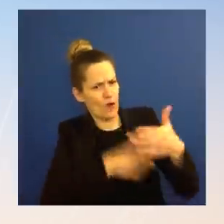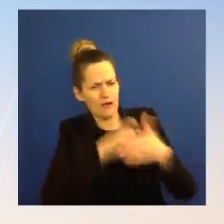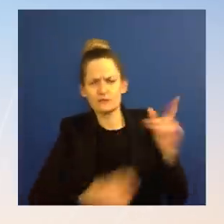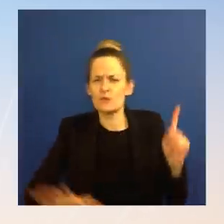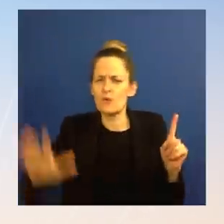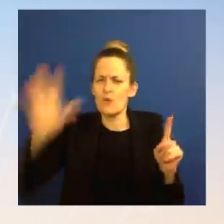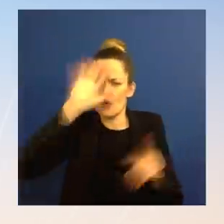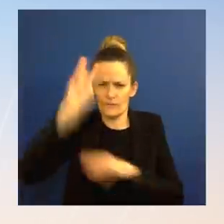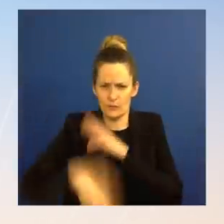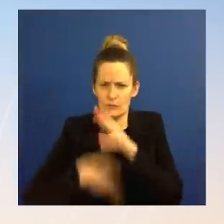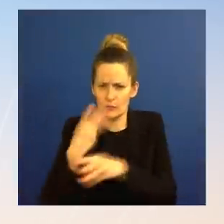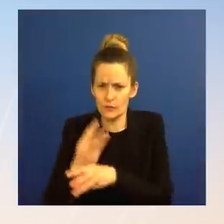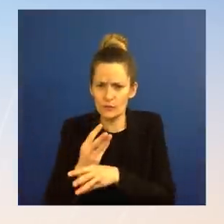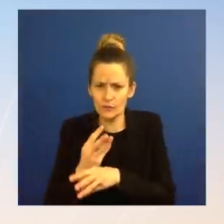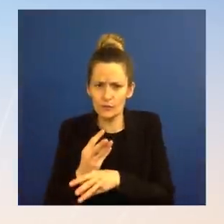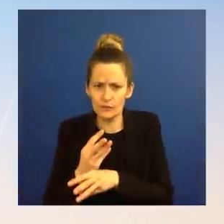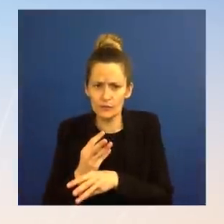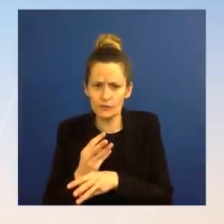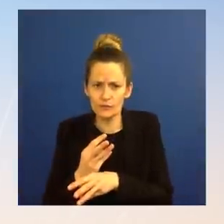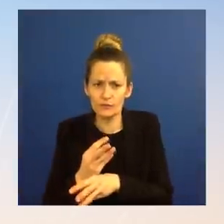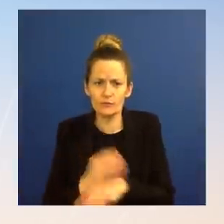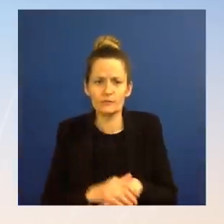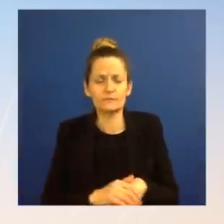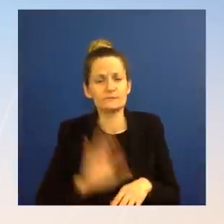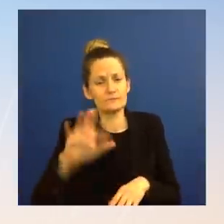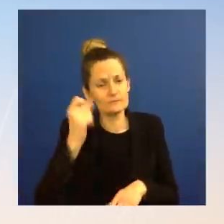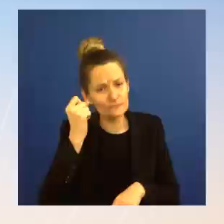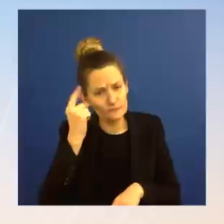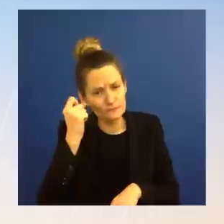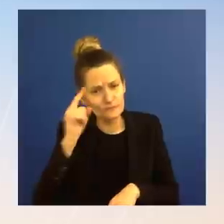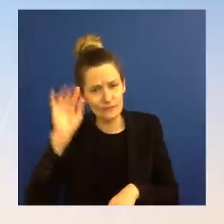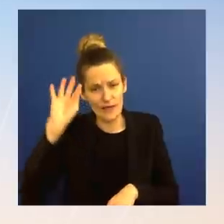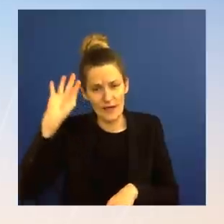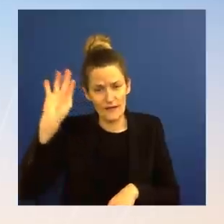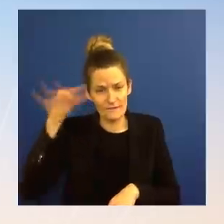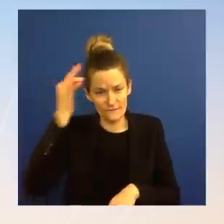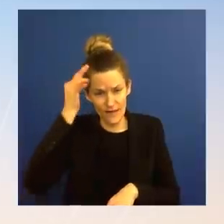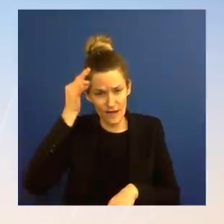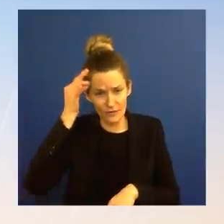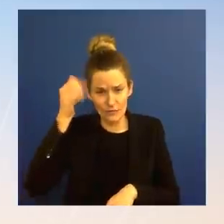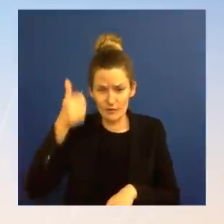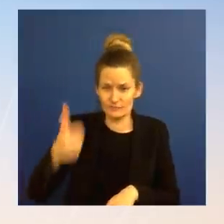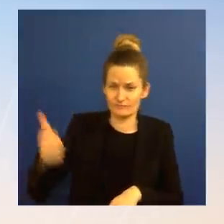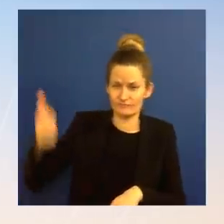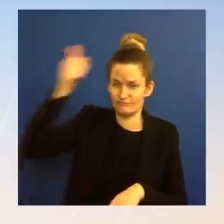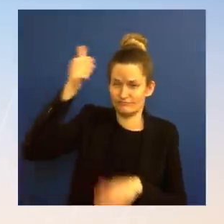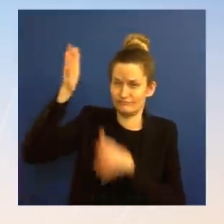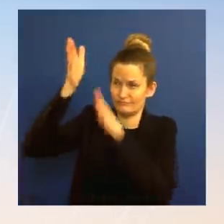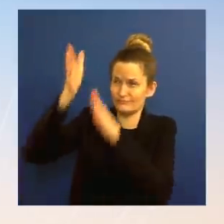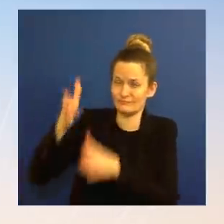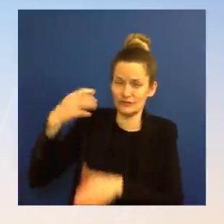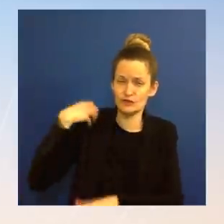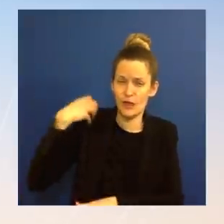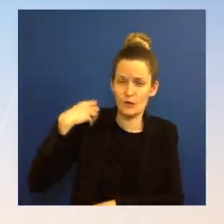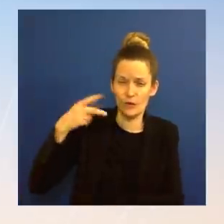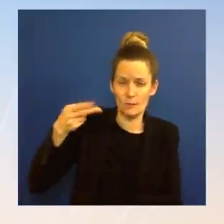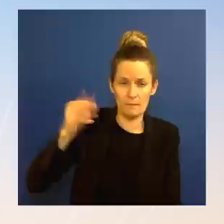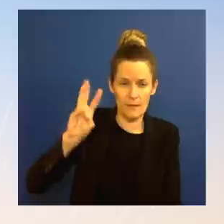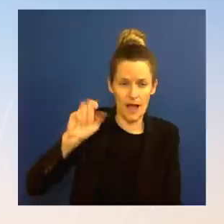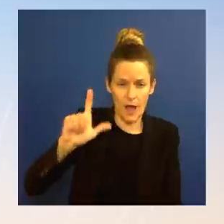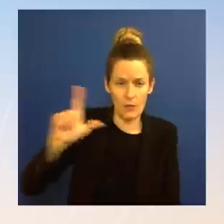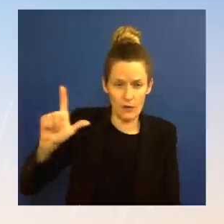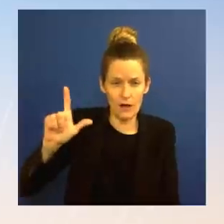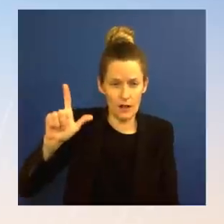Fed Chair Powell warned that there was a risk to our economy based on, quote, what's going on in Eastern Europe. In early February, JPMorgan analysts projected that